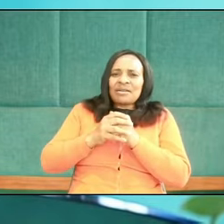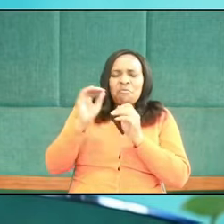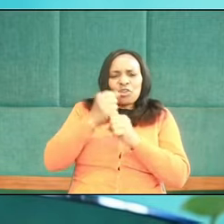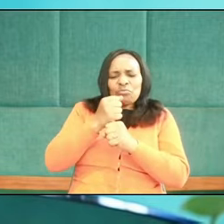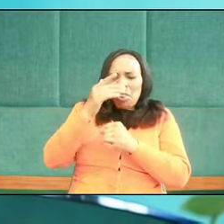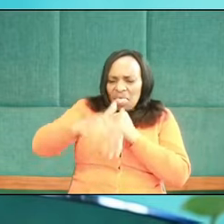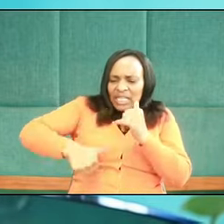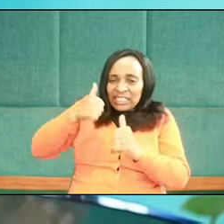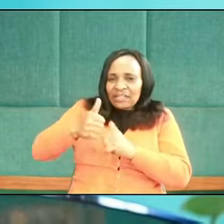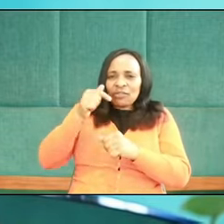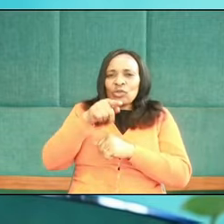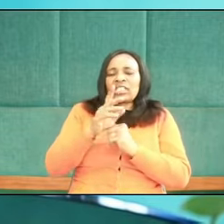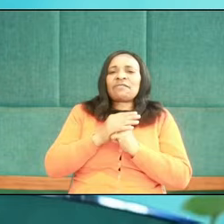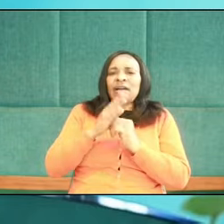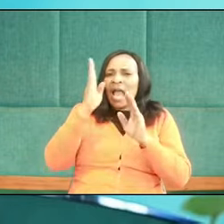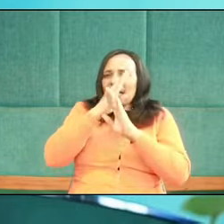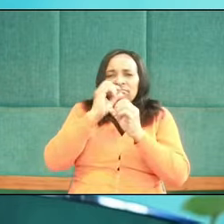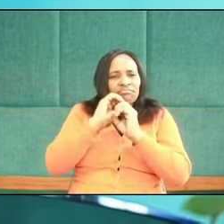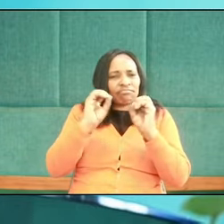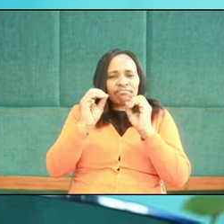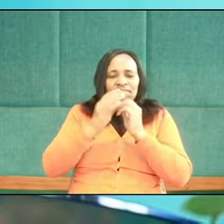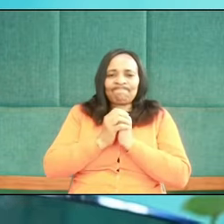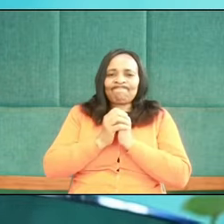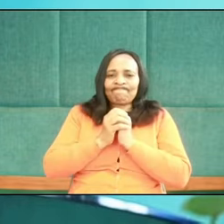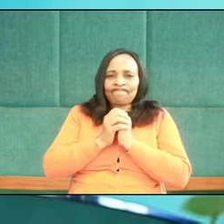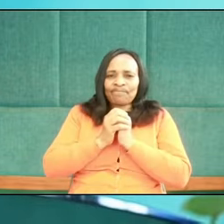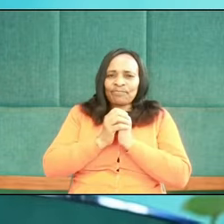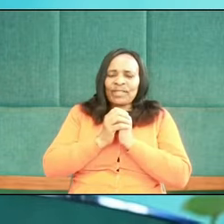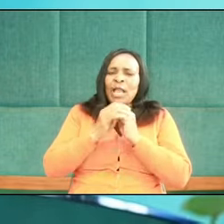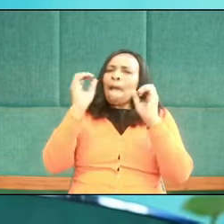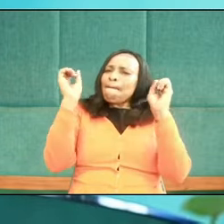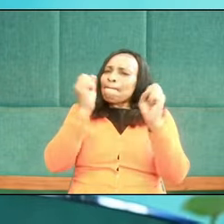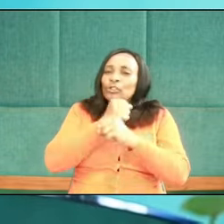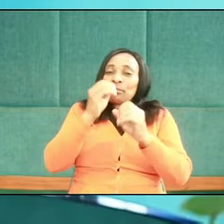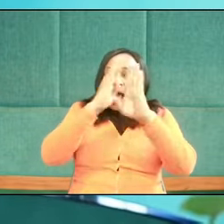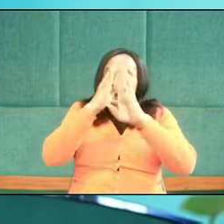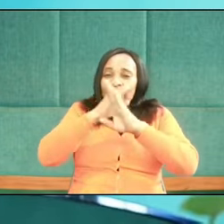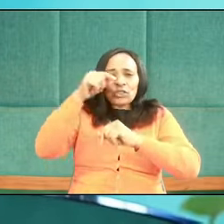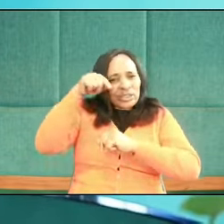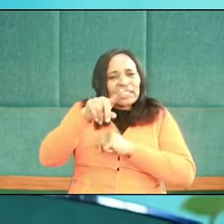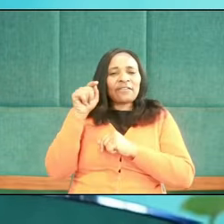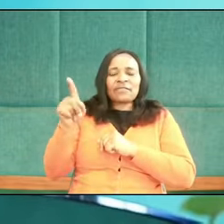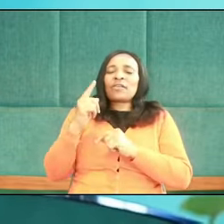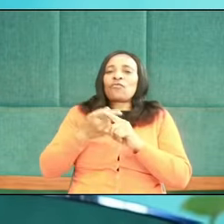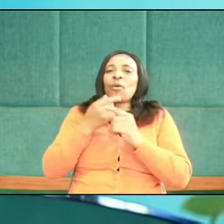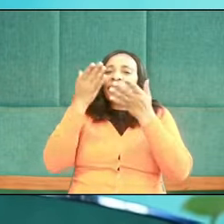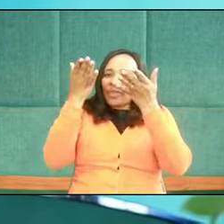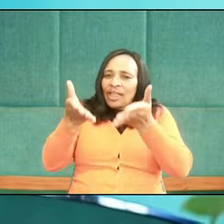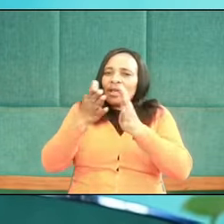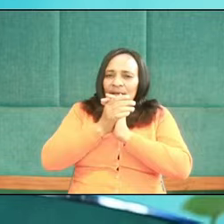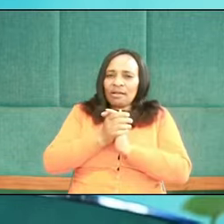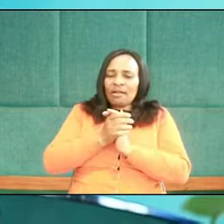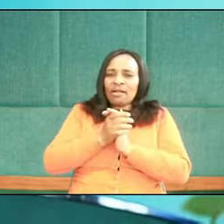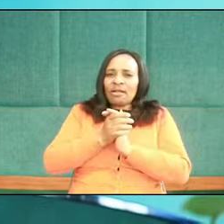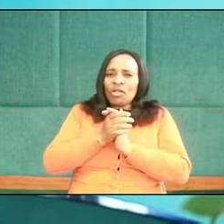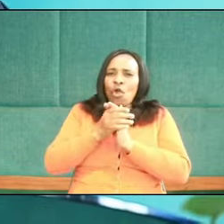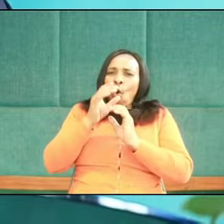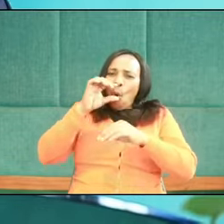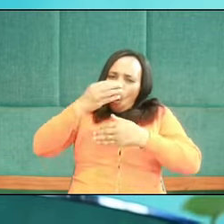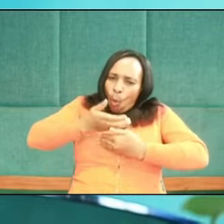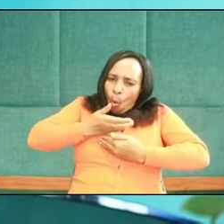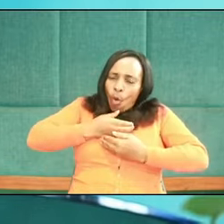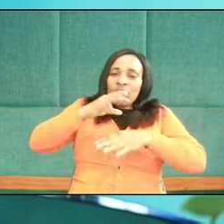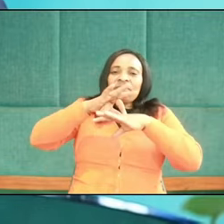from him. Do not hide yourself from your own flesh,